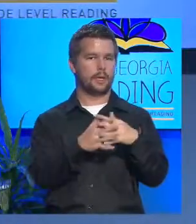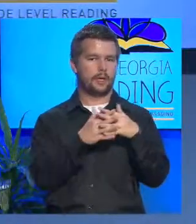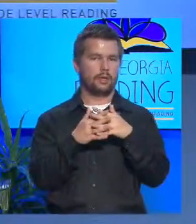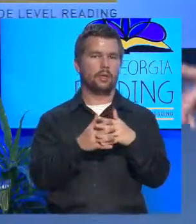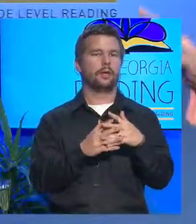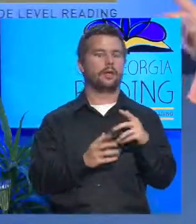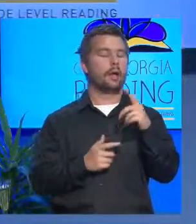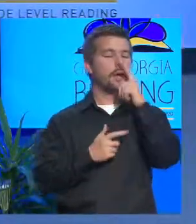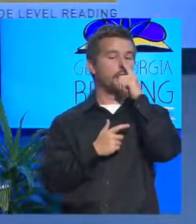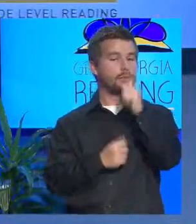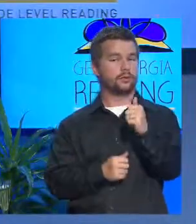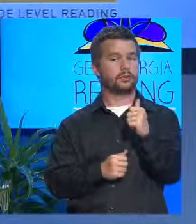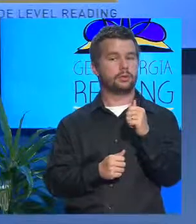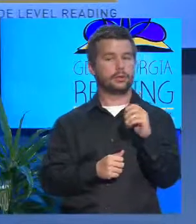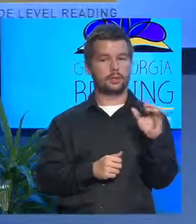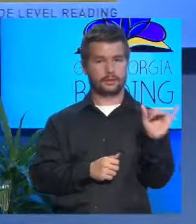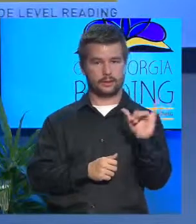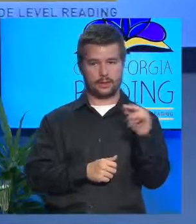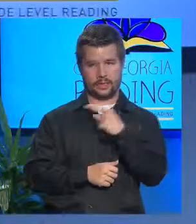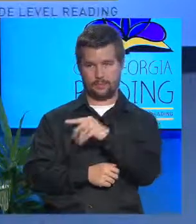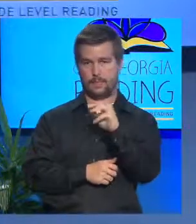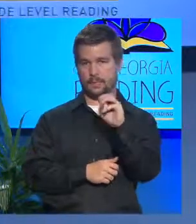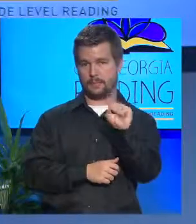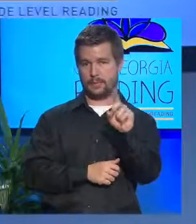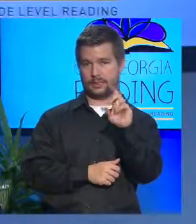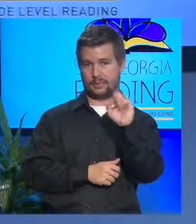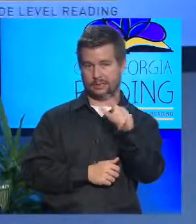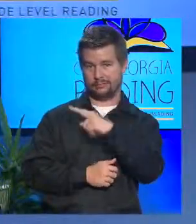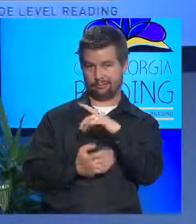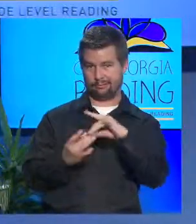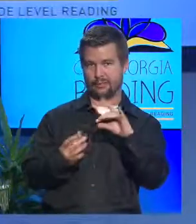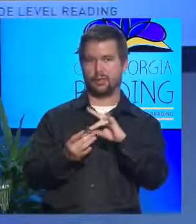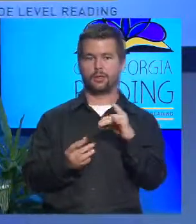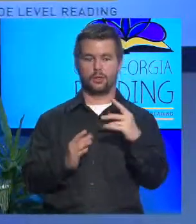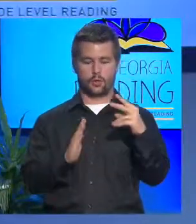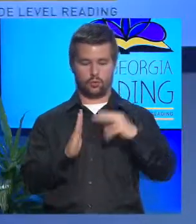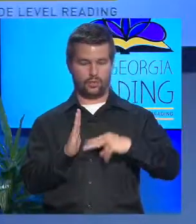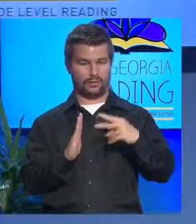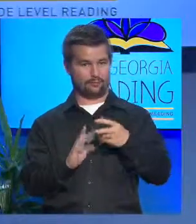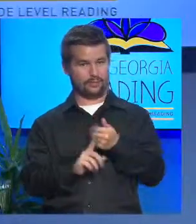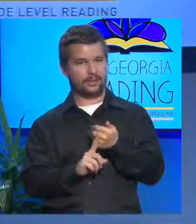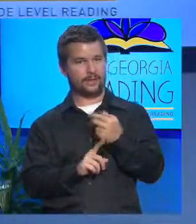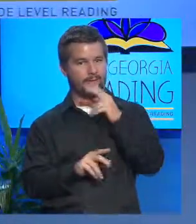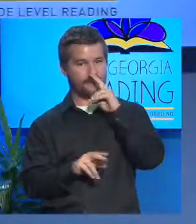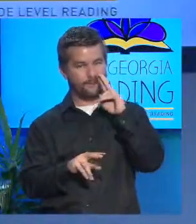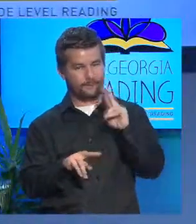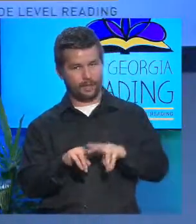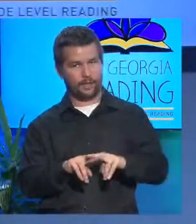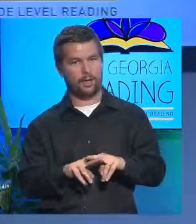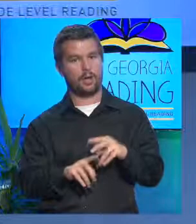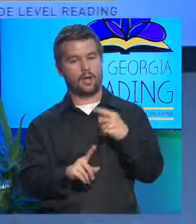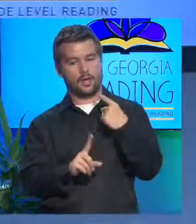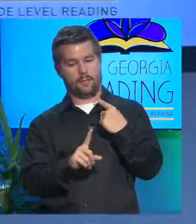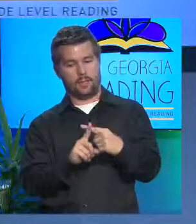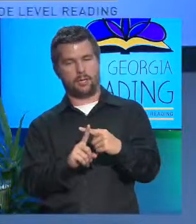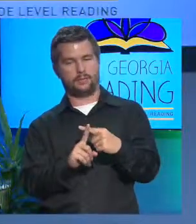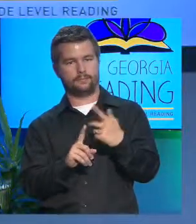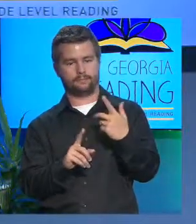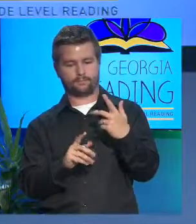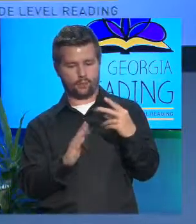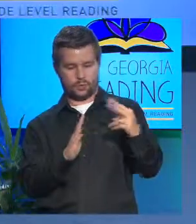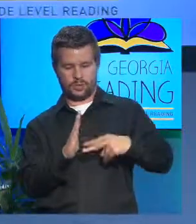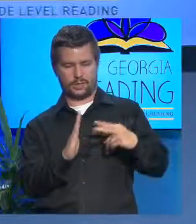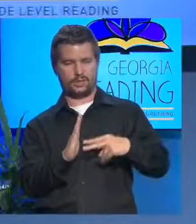Interestingly enough, just like Mrs. Deal was talking, reading is not only fun. Reading is the